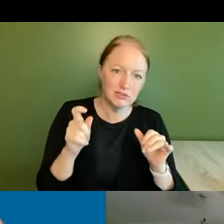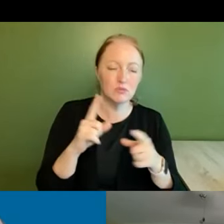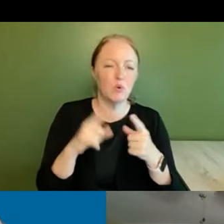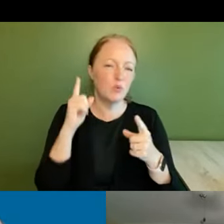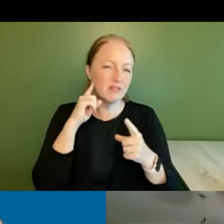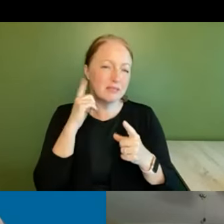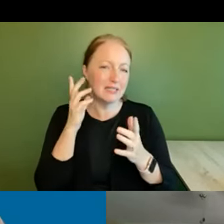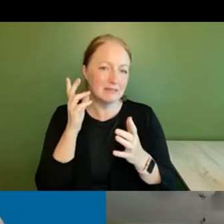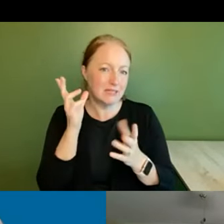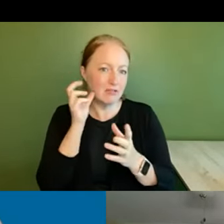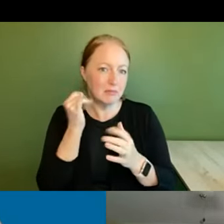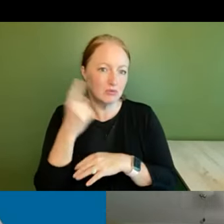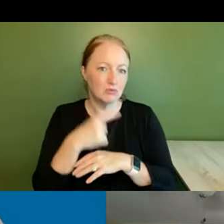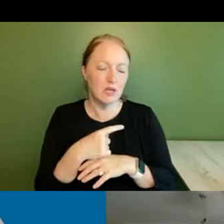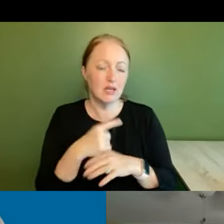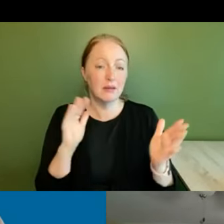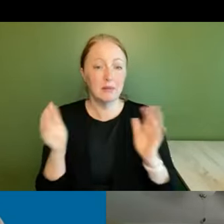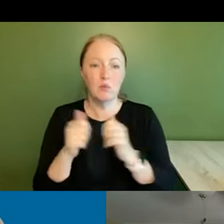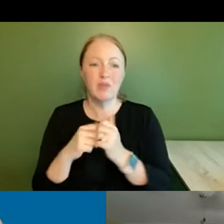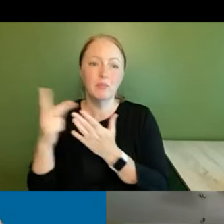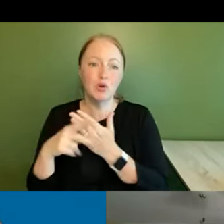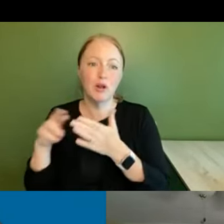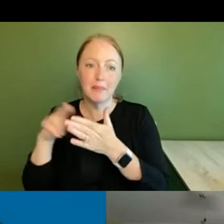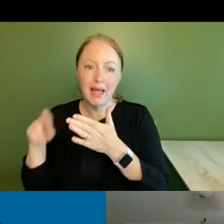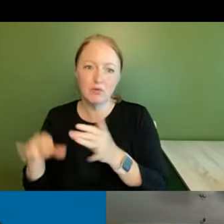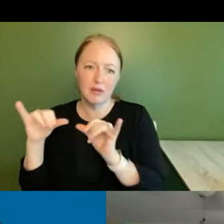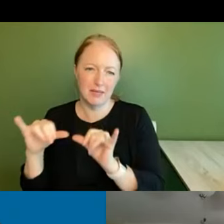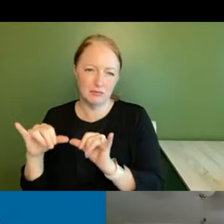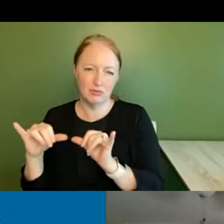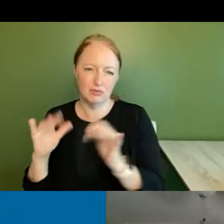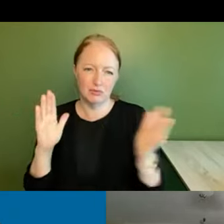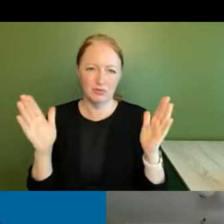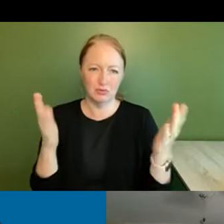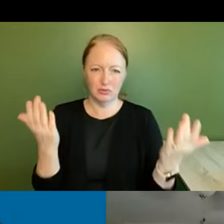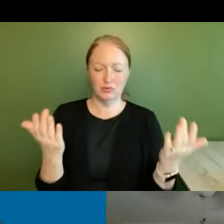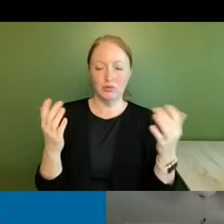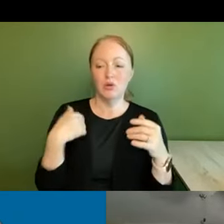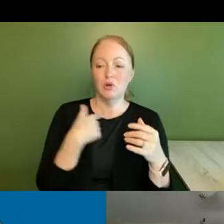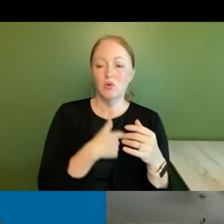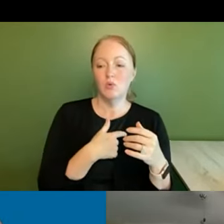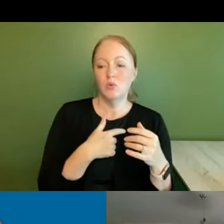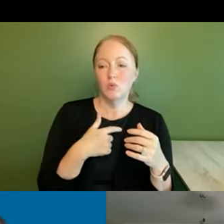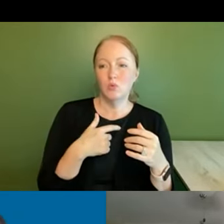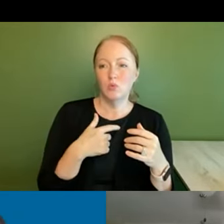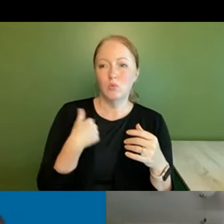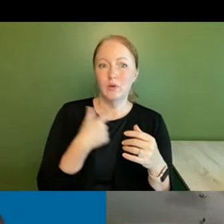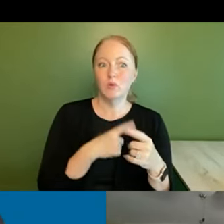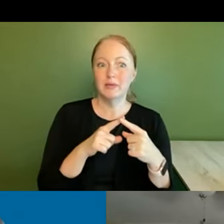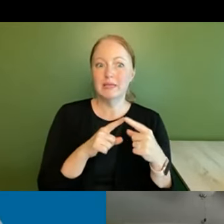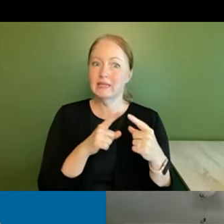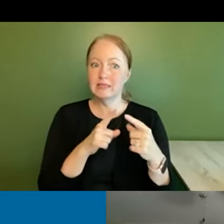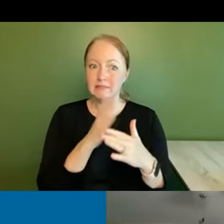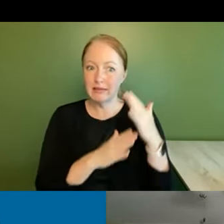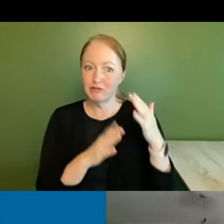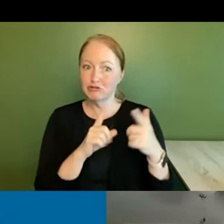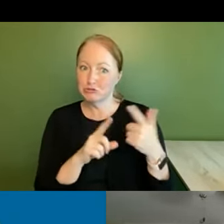about today versus uh program outcome measures and we wanted we were being deferential here to the